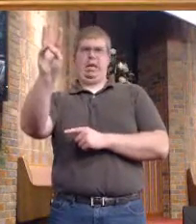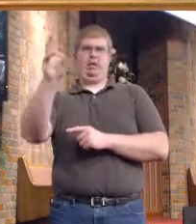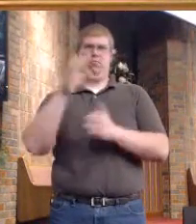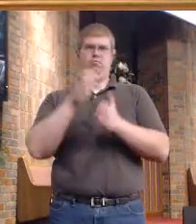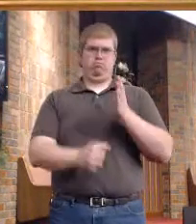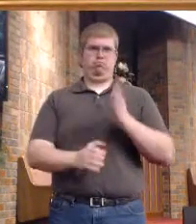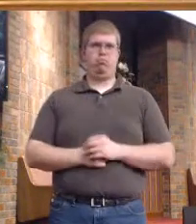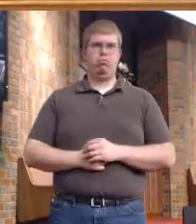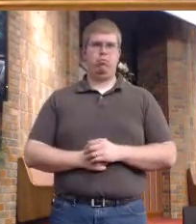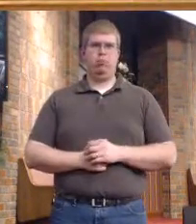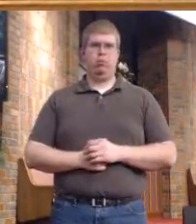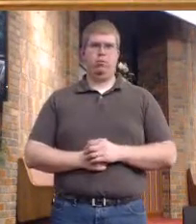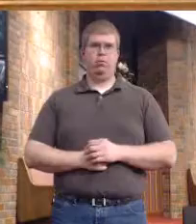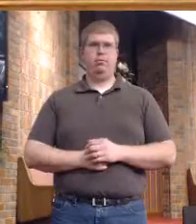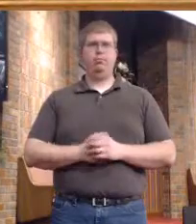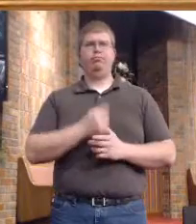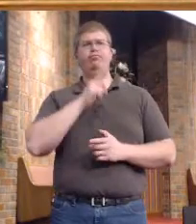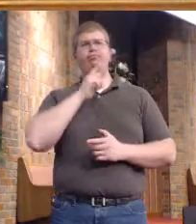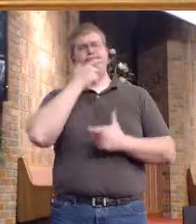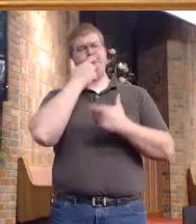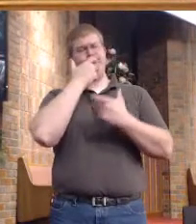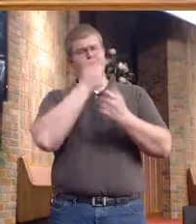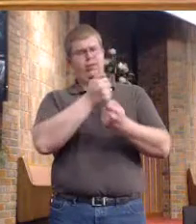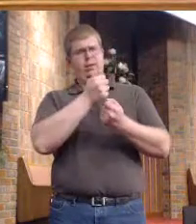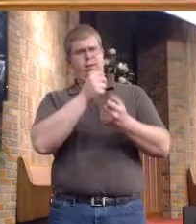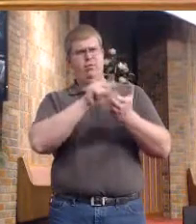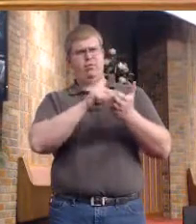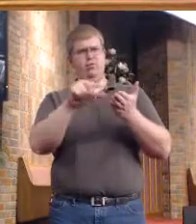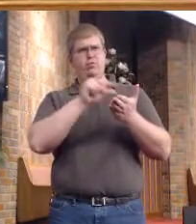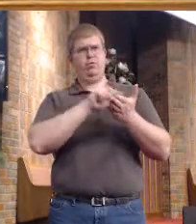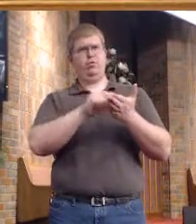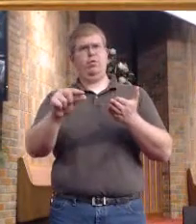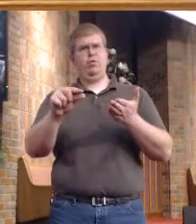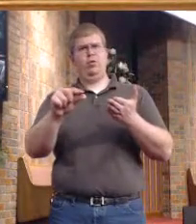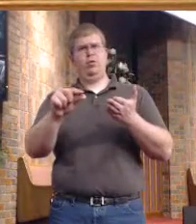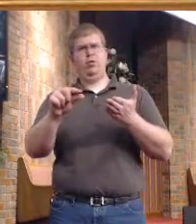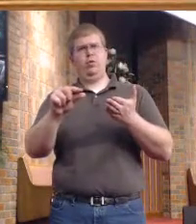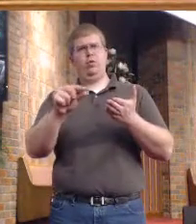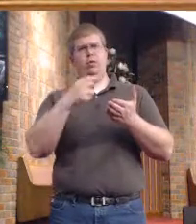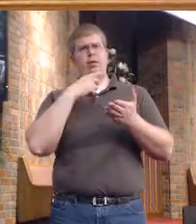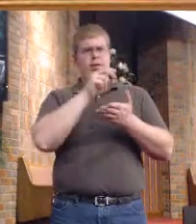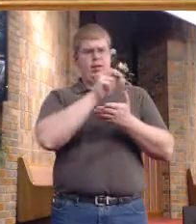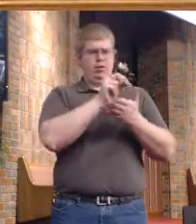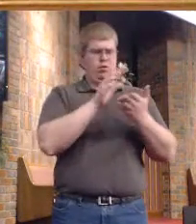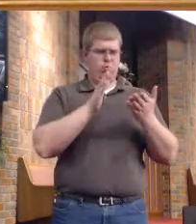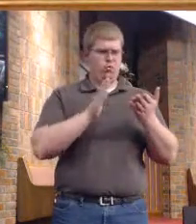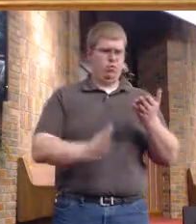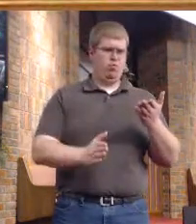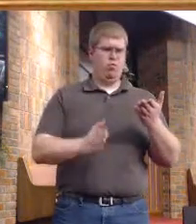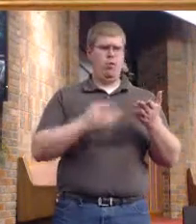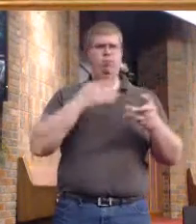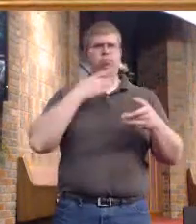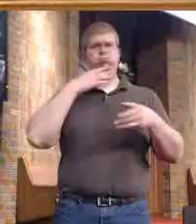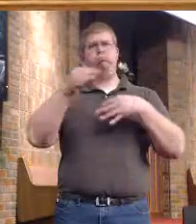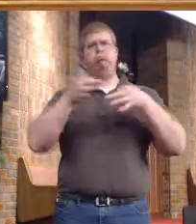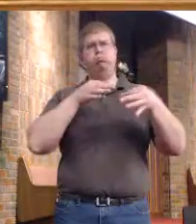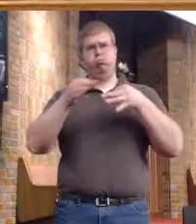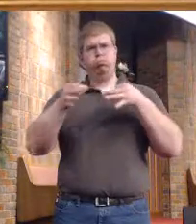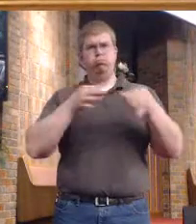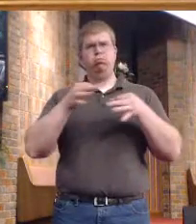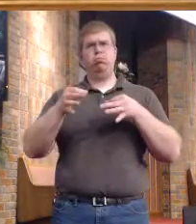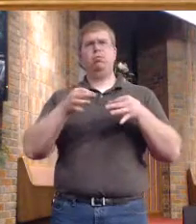And a very interesting passage where the author of Hebrews described to the brethren there